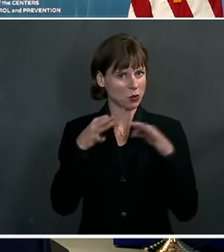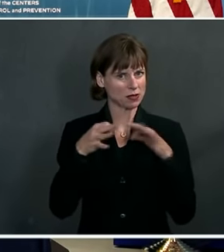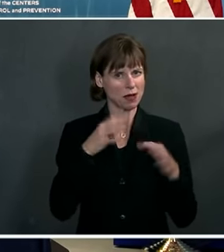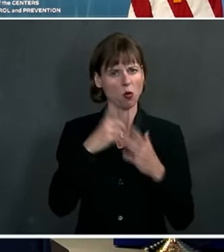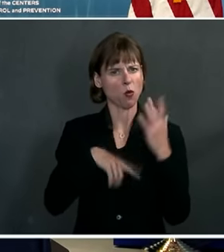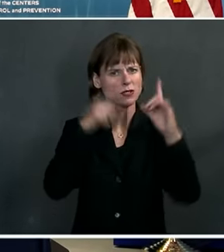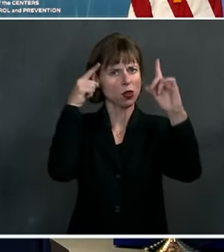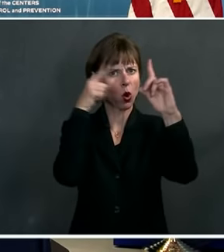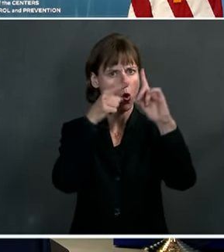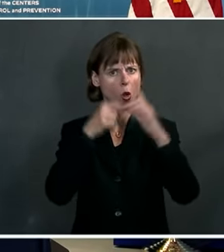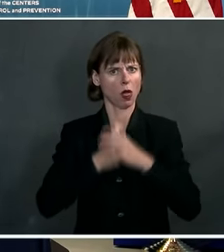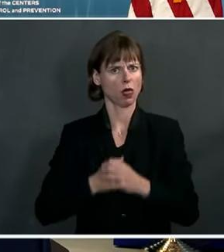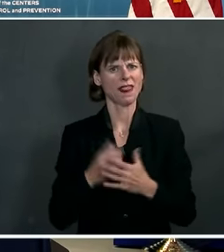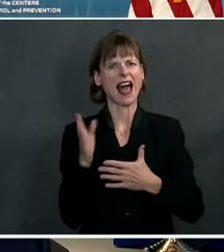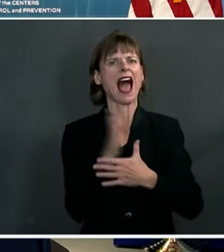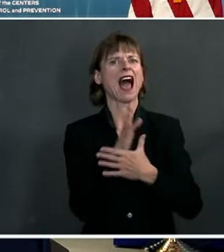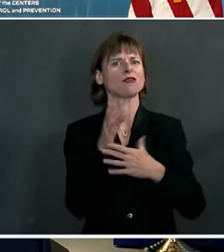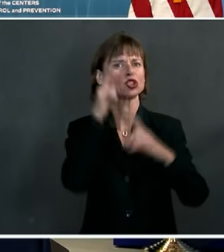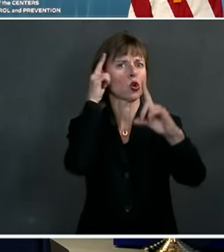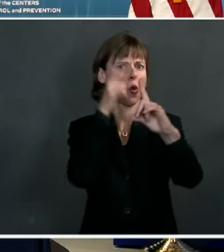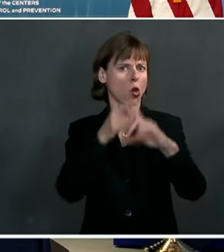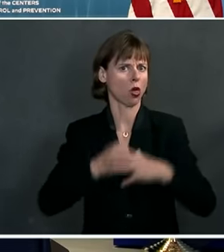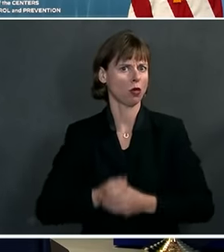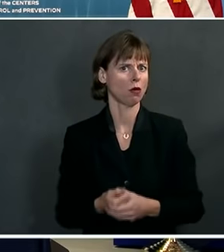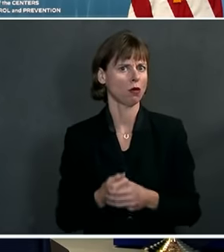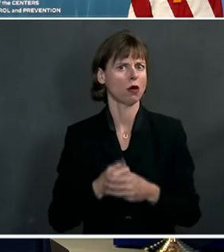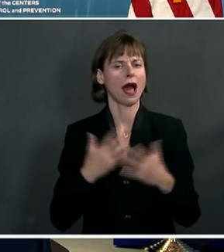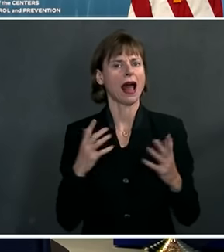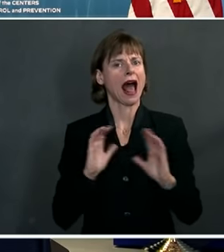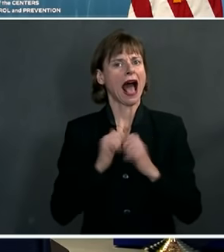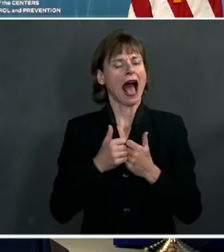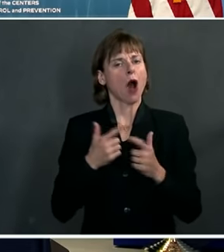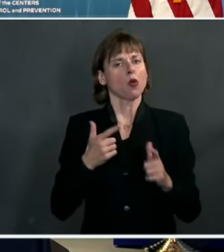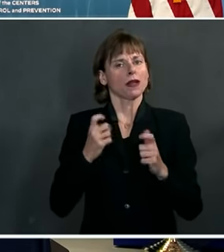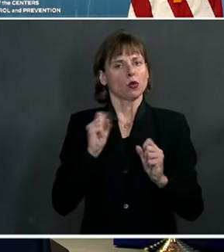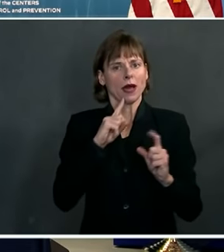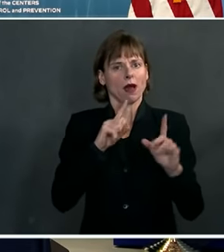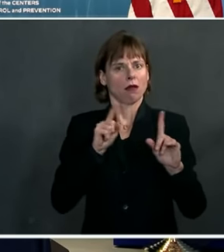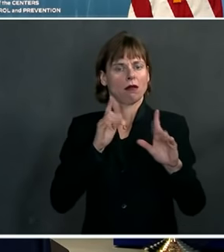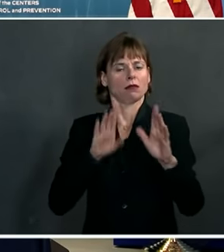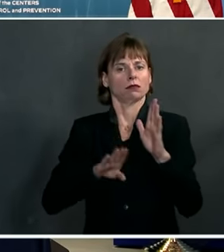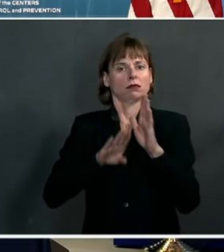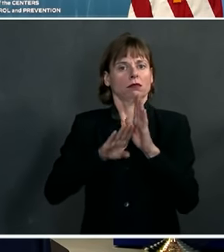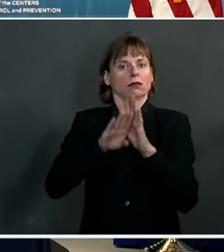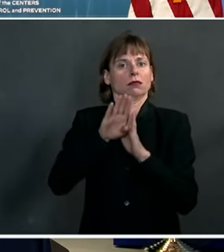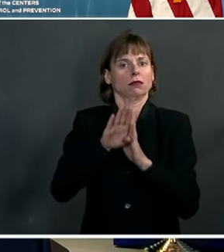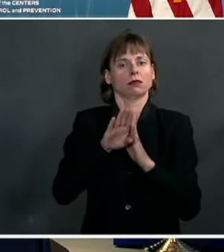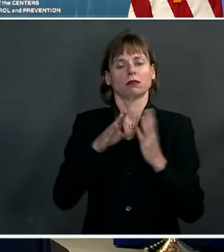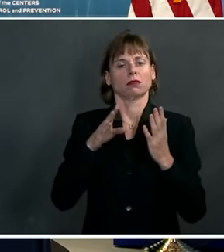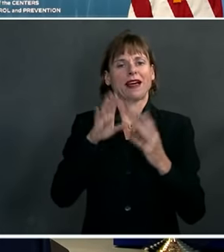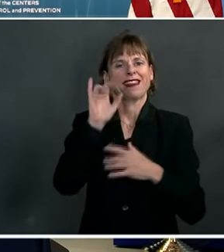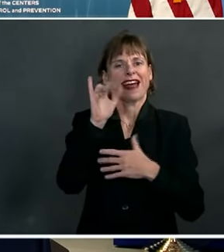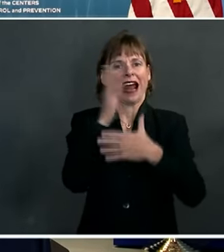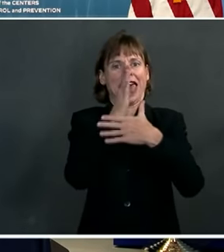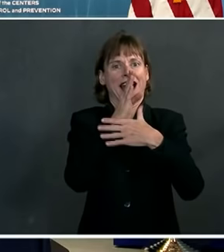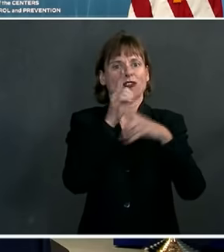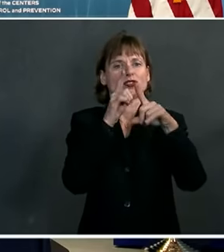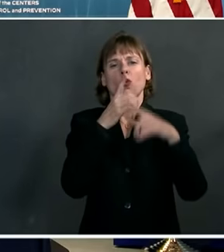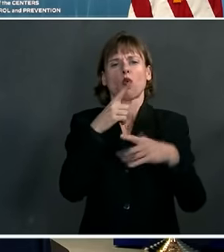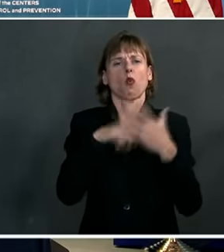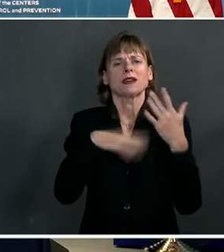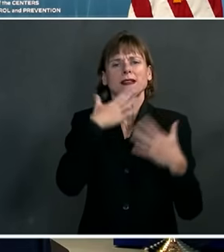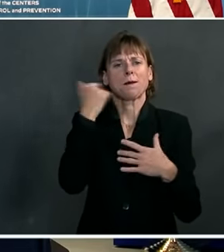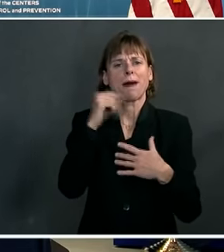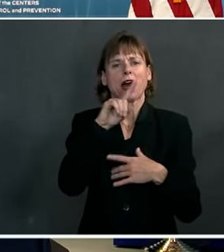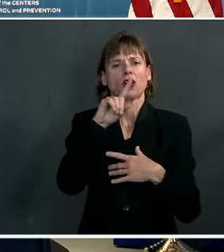goal would be, the average goal would be, and how quickly we ramp up to that average. Like, what would be a better average? And then I have a second